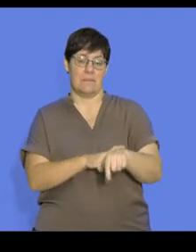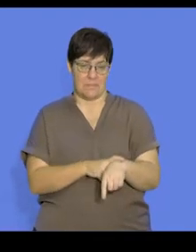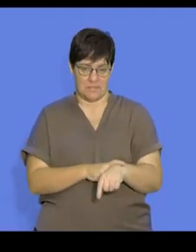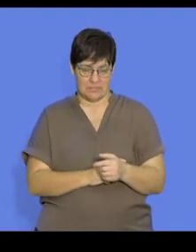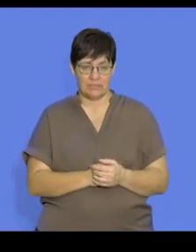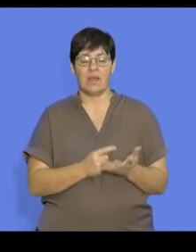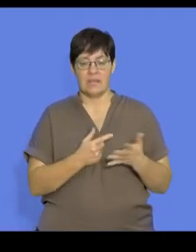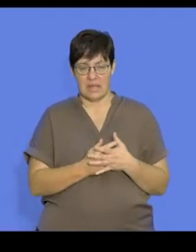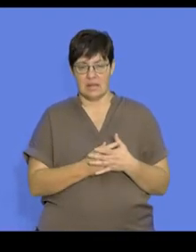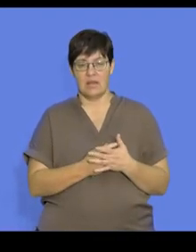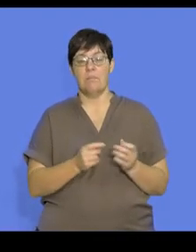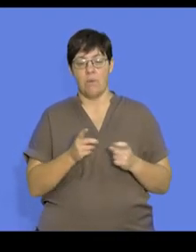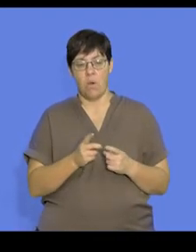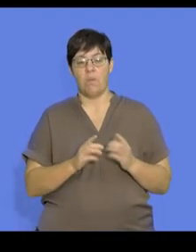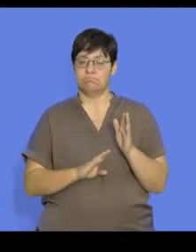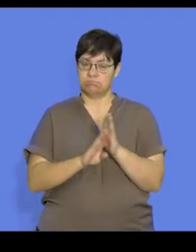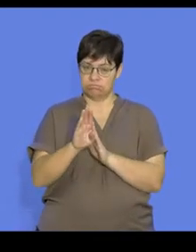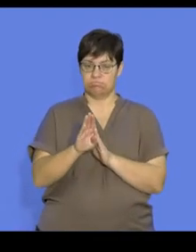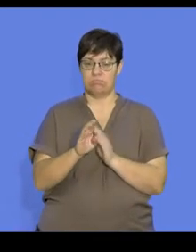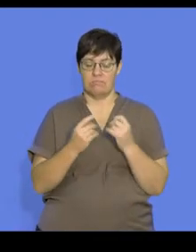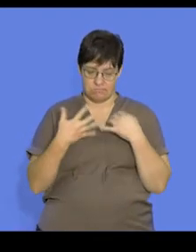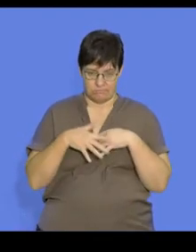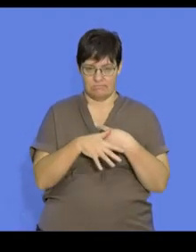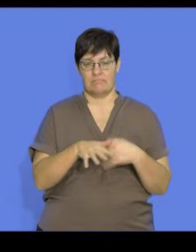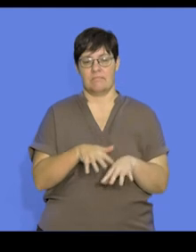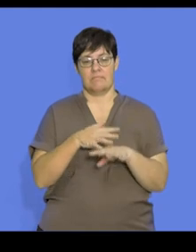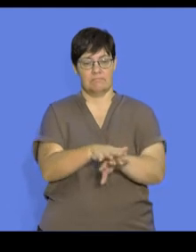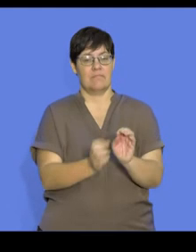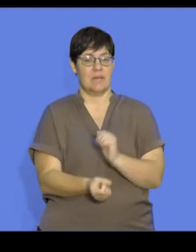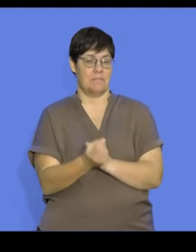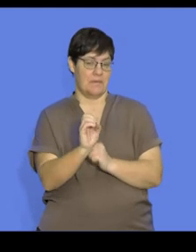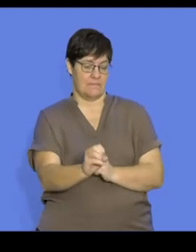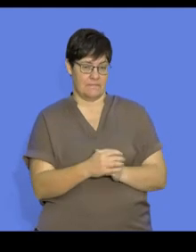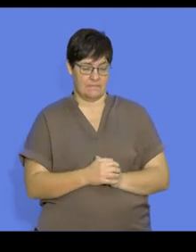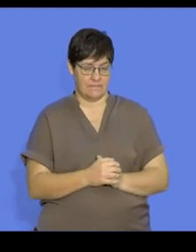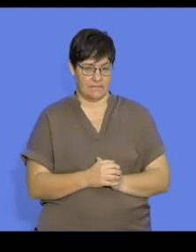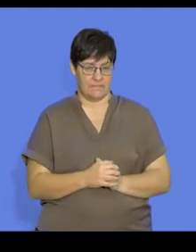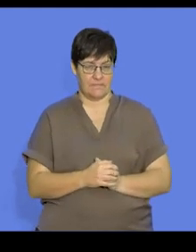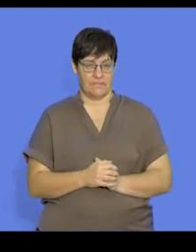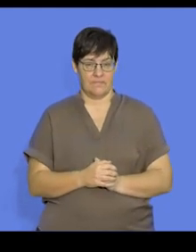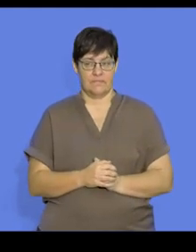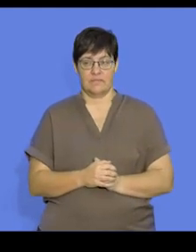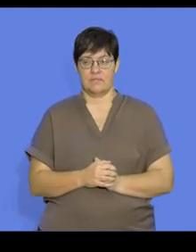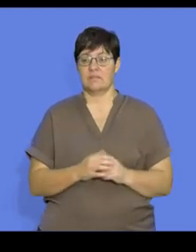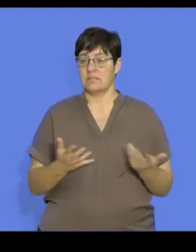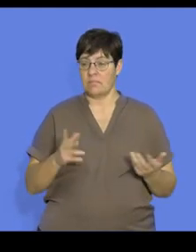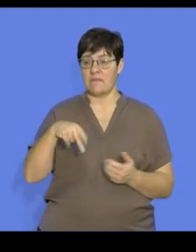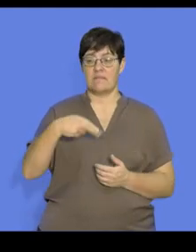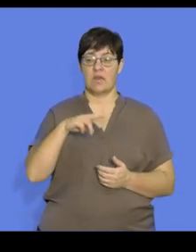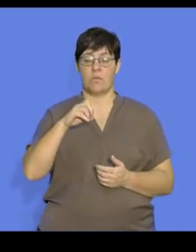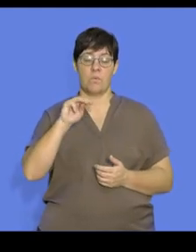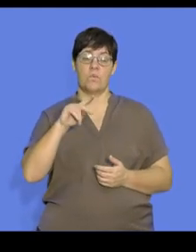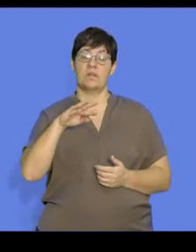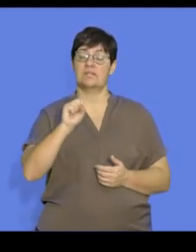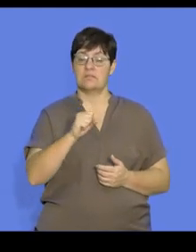time and placed to increase the chances of fertilisation occurring. Often there are pheromones that are